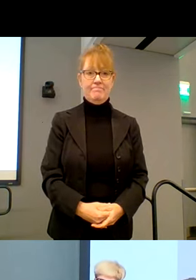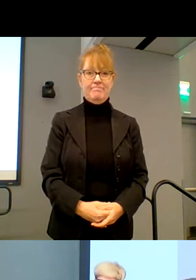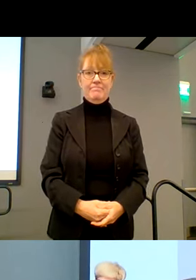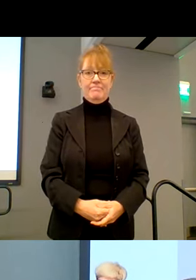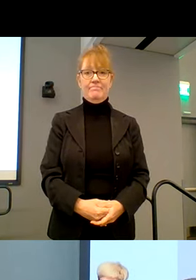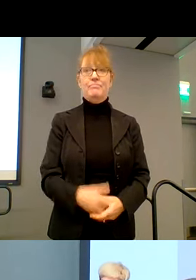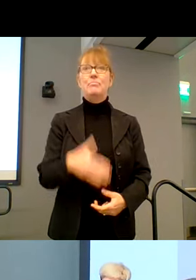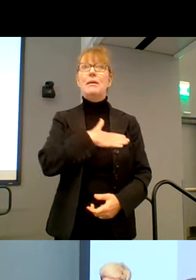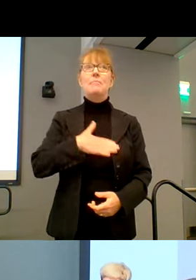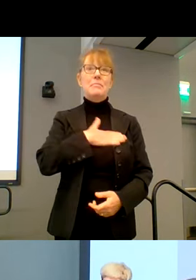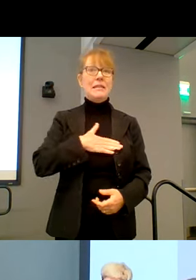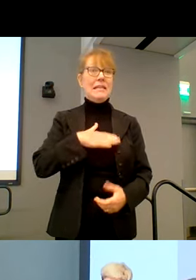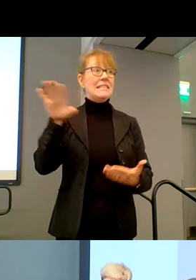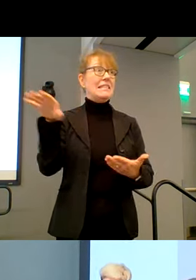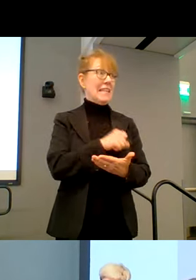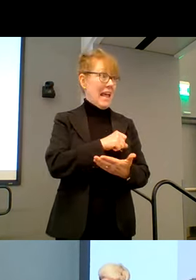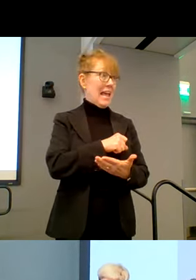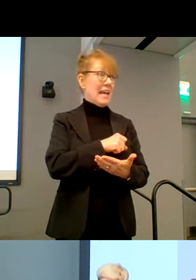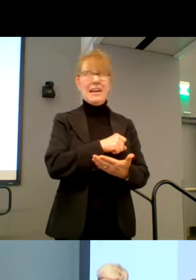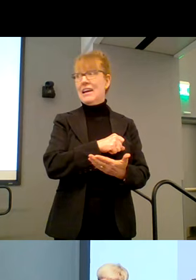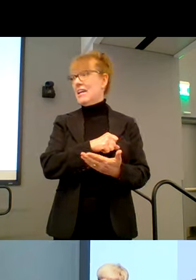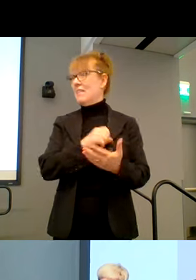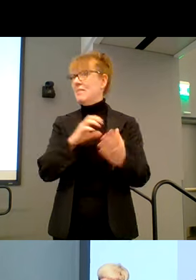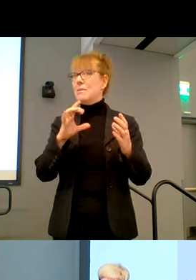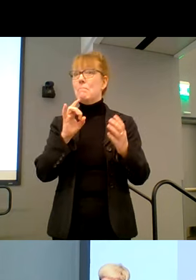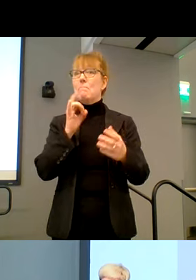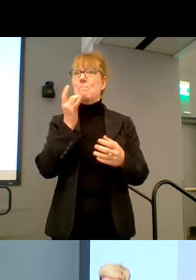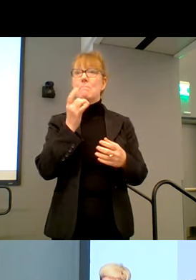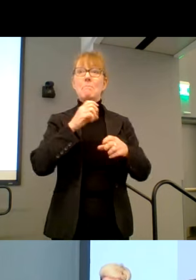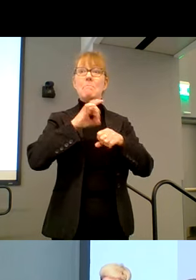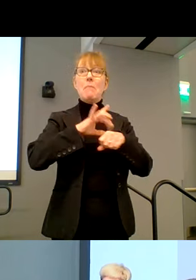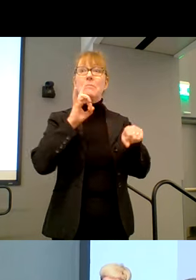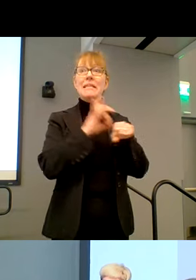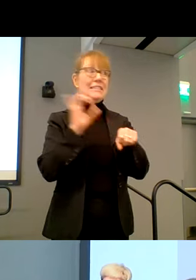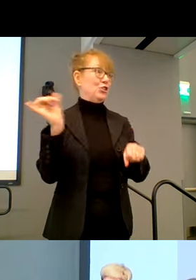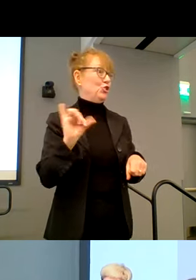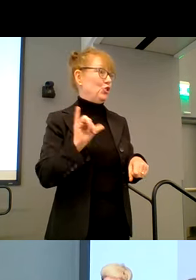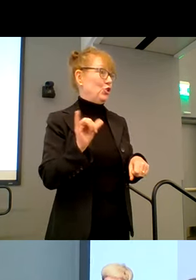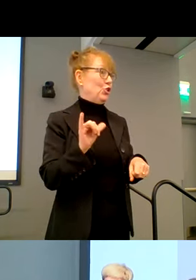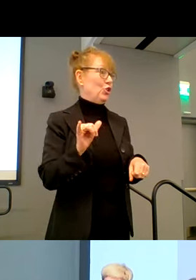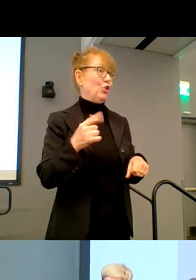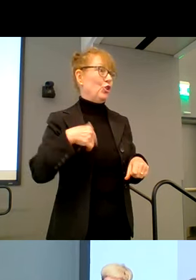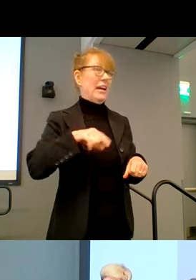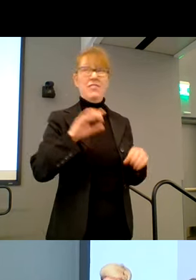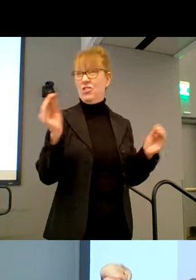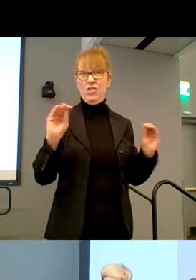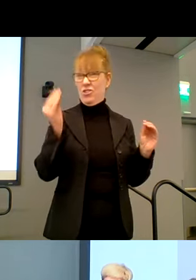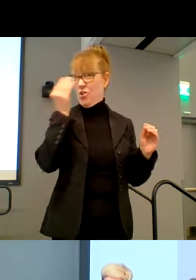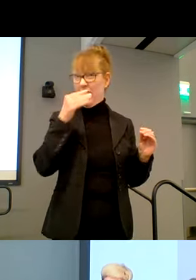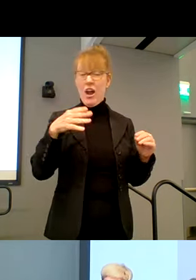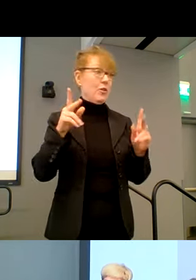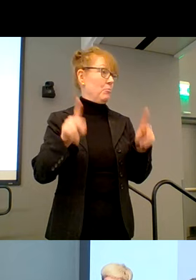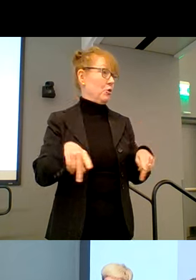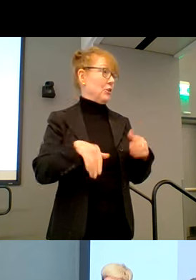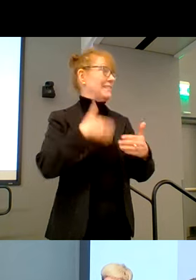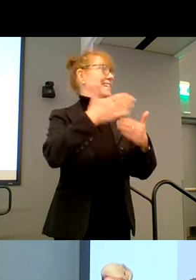Please take a pumpkin. Take the pumpkins from the table. If no one really cares one way or the other, the person who has the